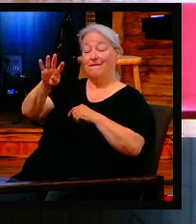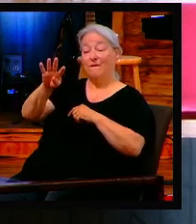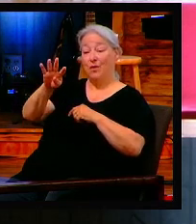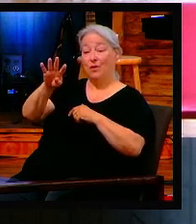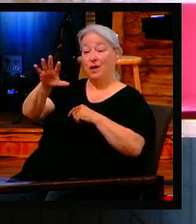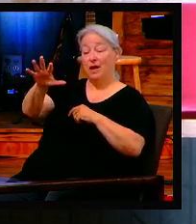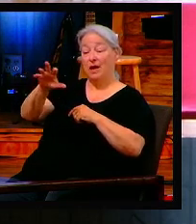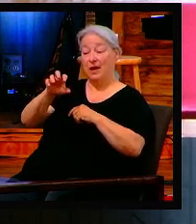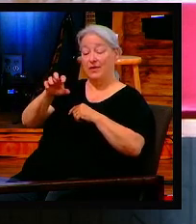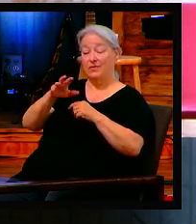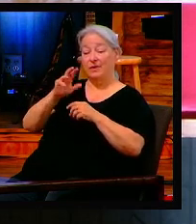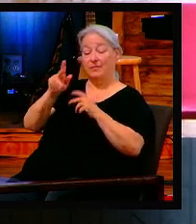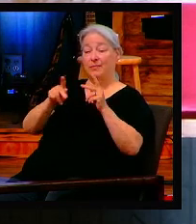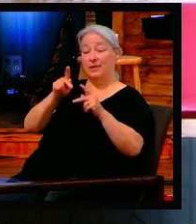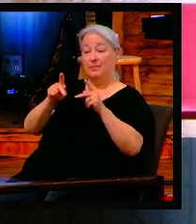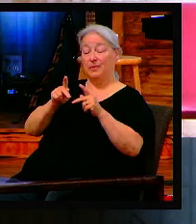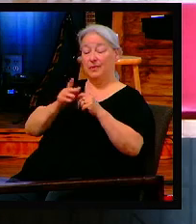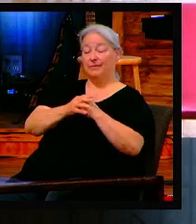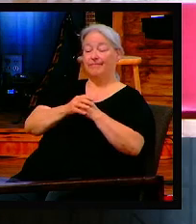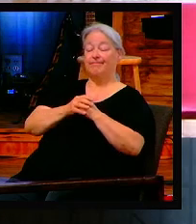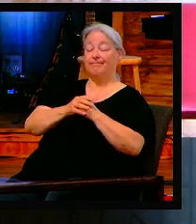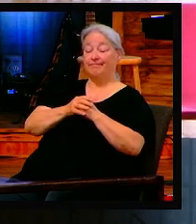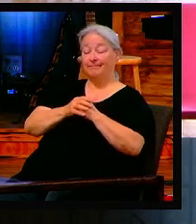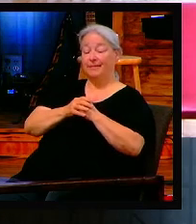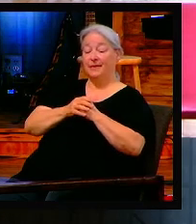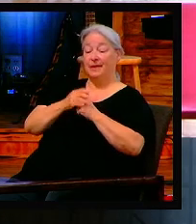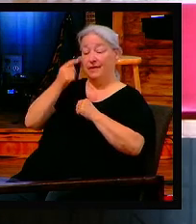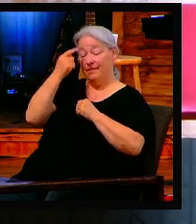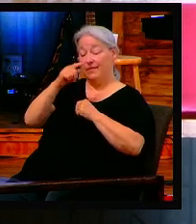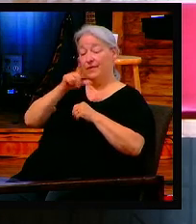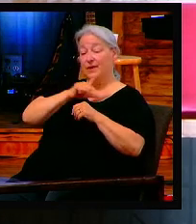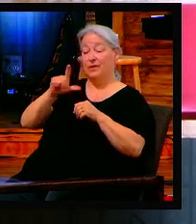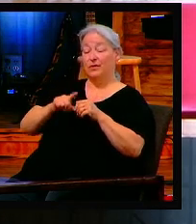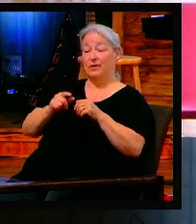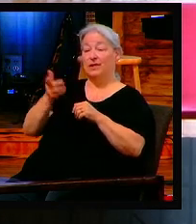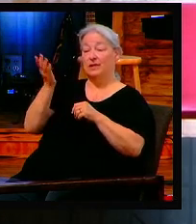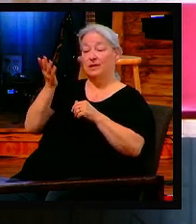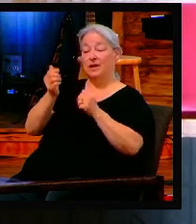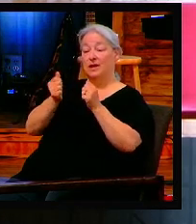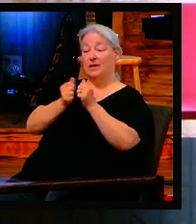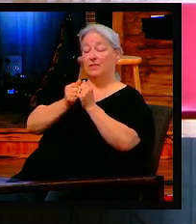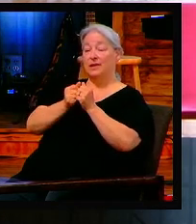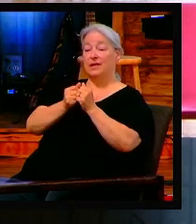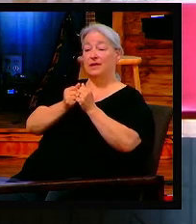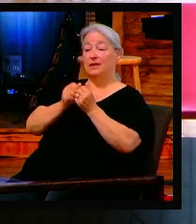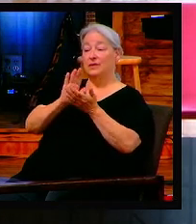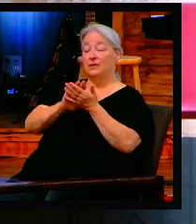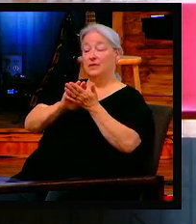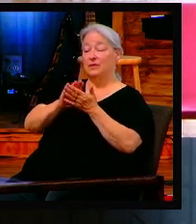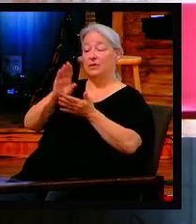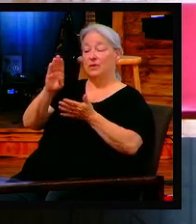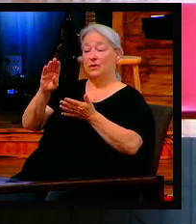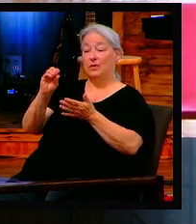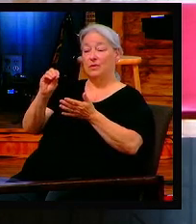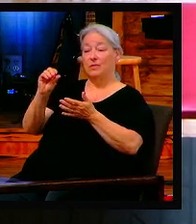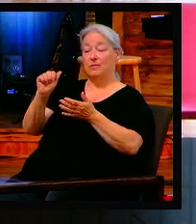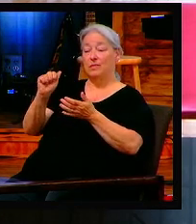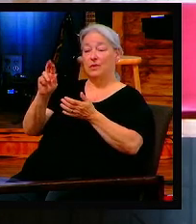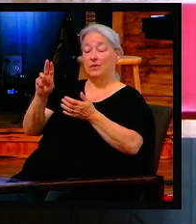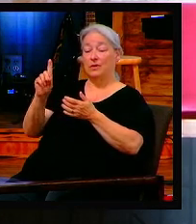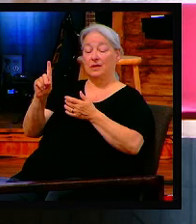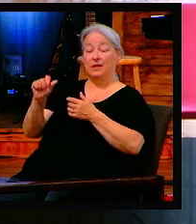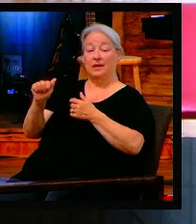Guys, that local store that does that hand scanning, this is what the Lord's already put on my heart,